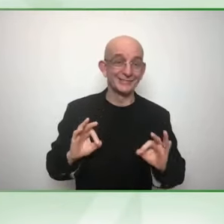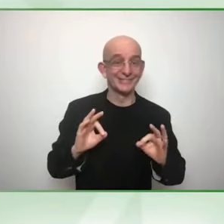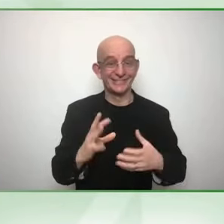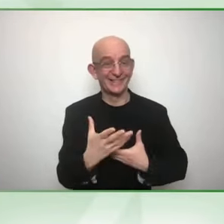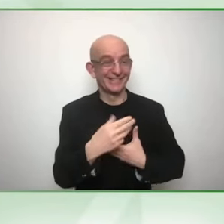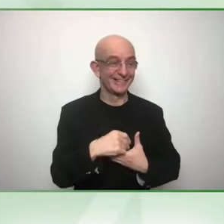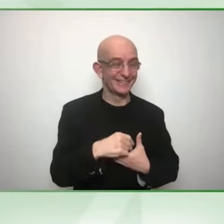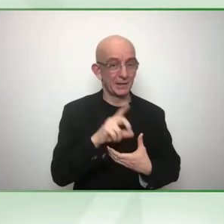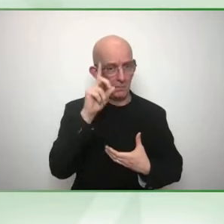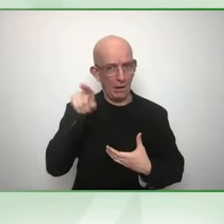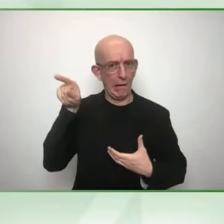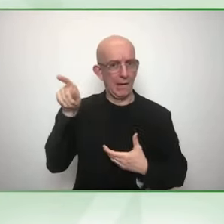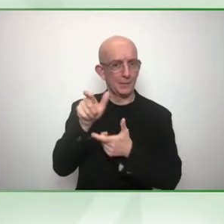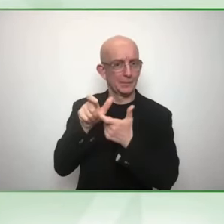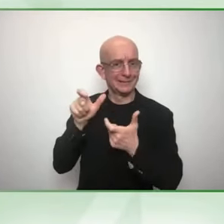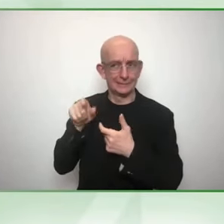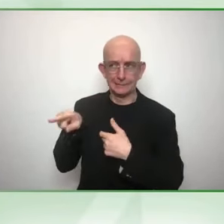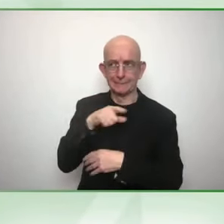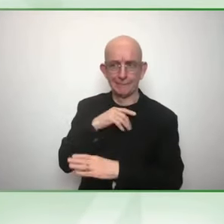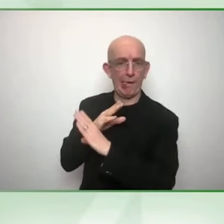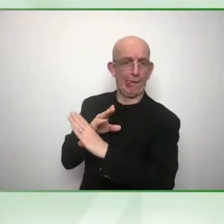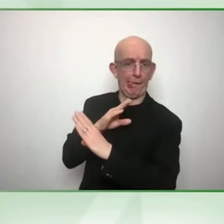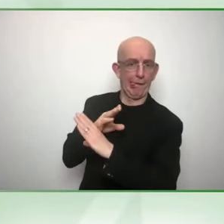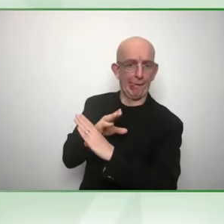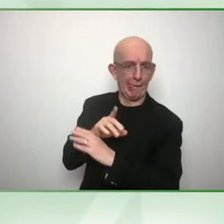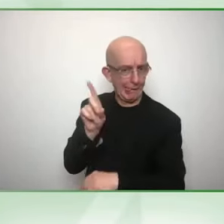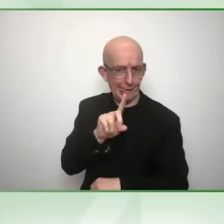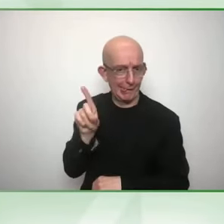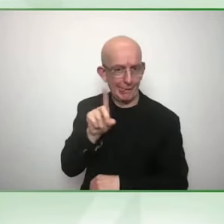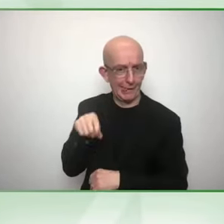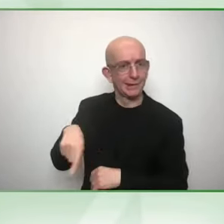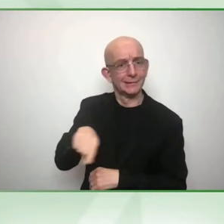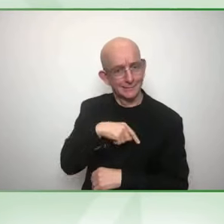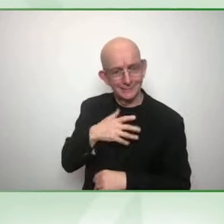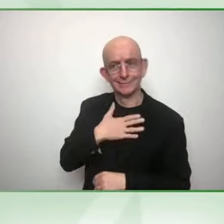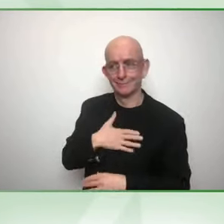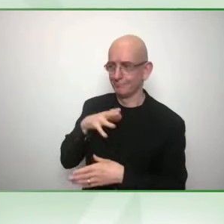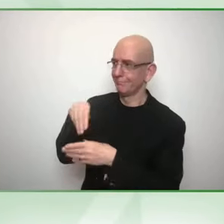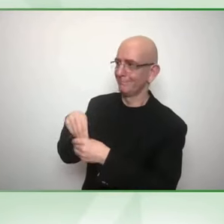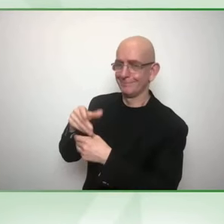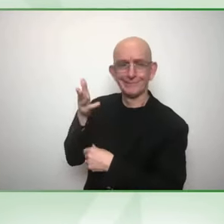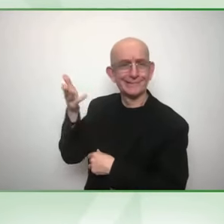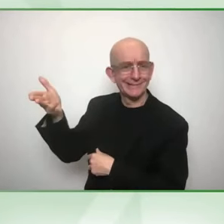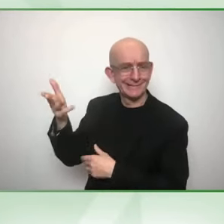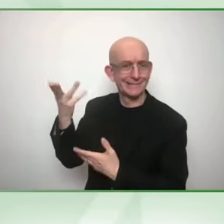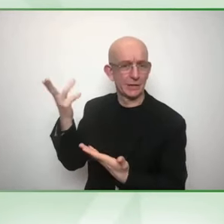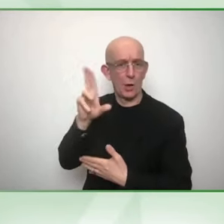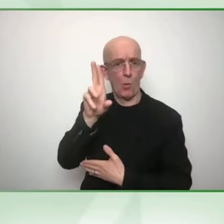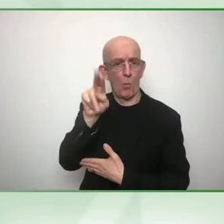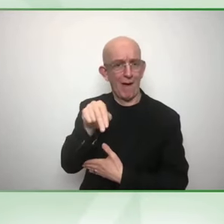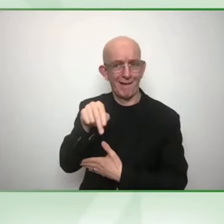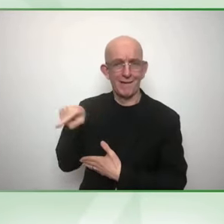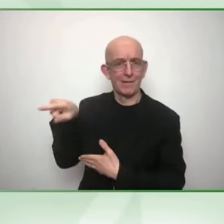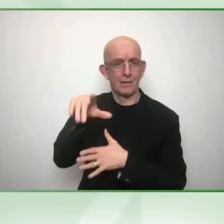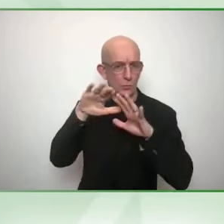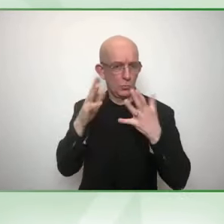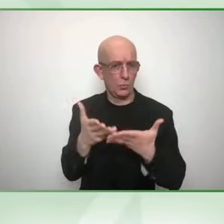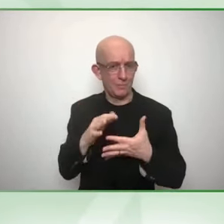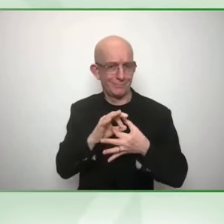touches 14,000 companies across the globe, with the attention of the CEOs,